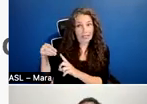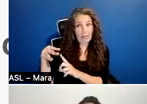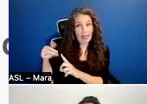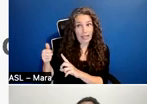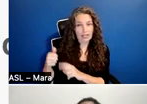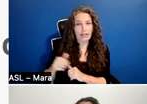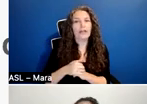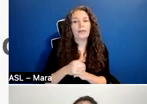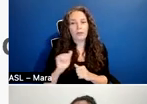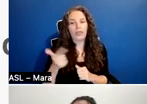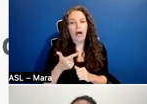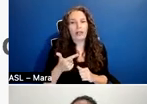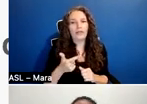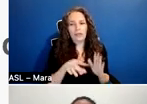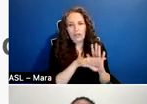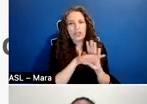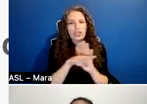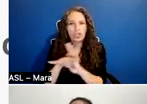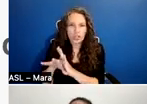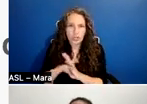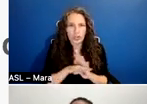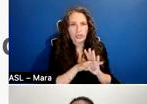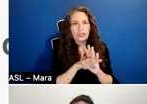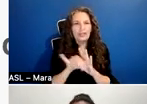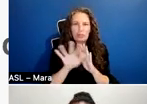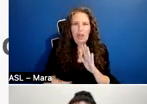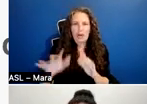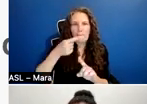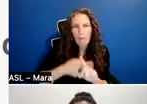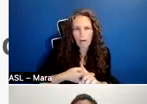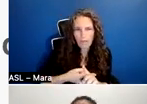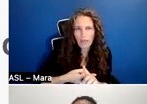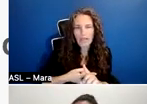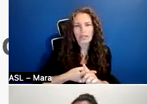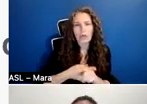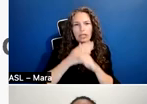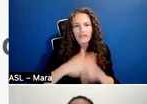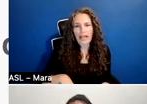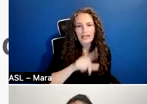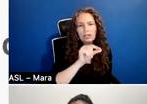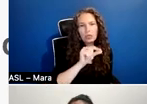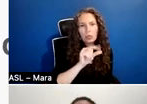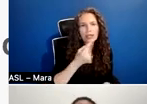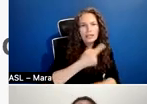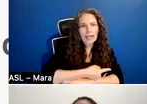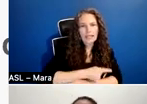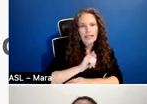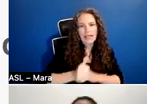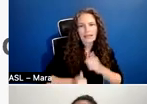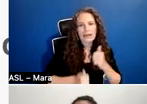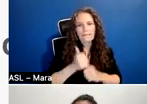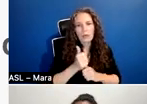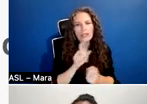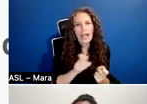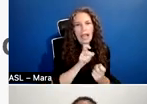20 days, that's probably the most accurate for, um, a feature length film. It can be shorter. It can be longer. It just really